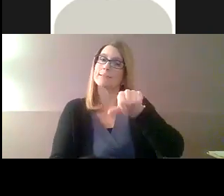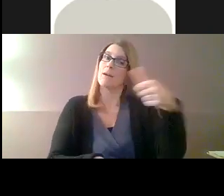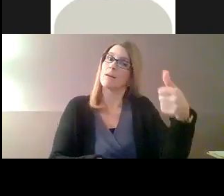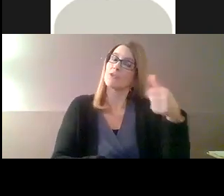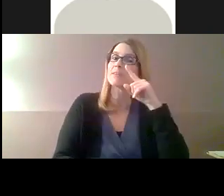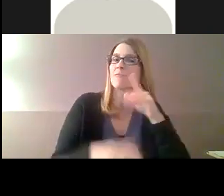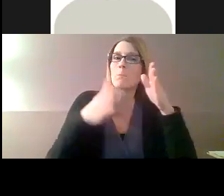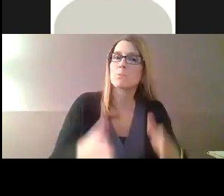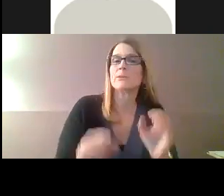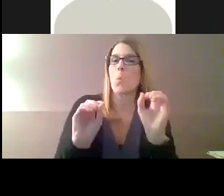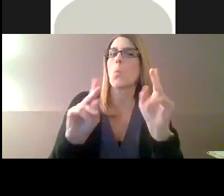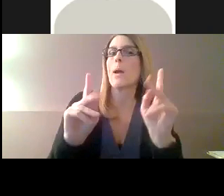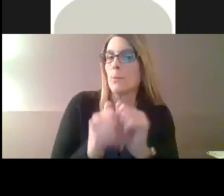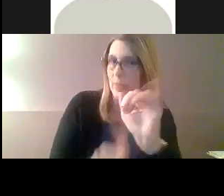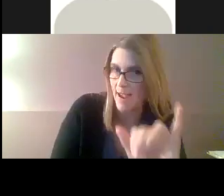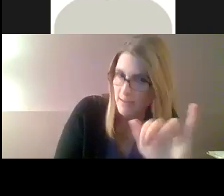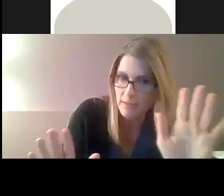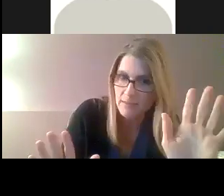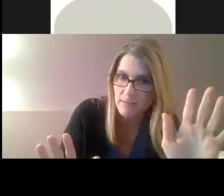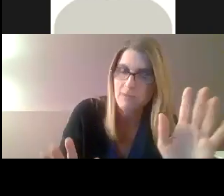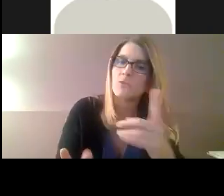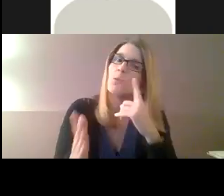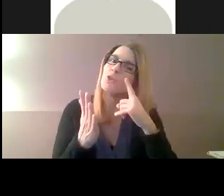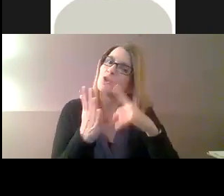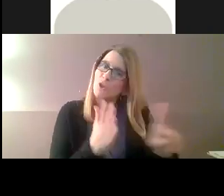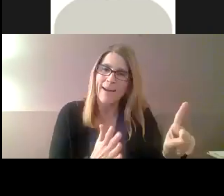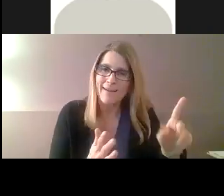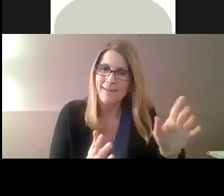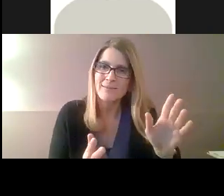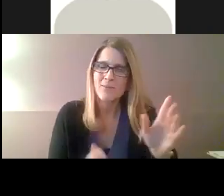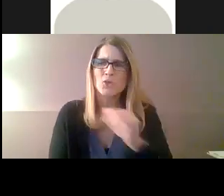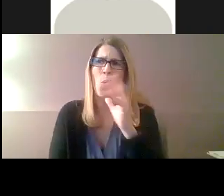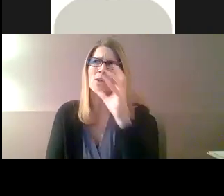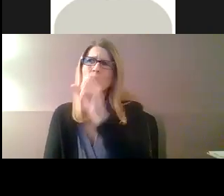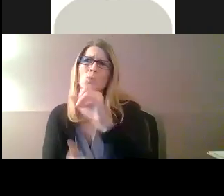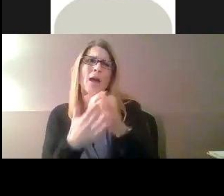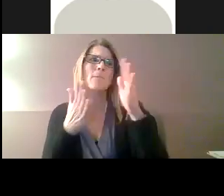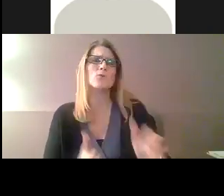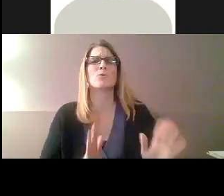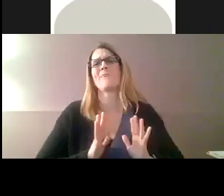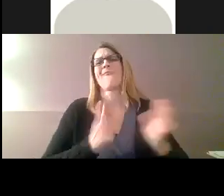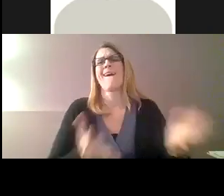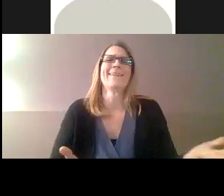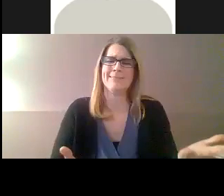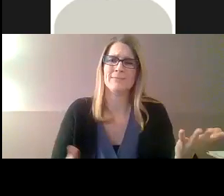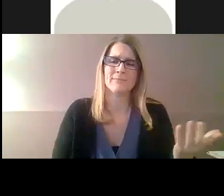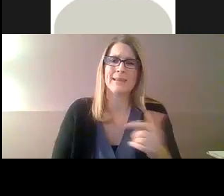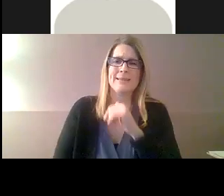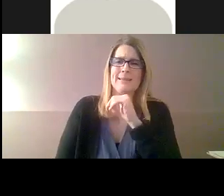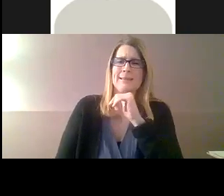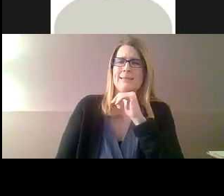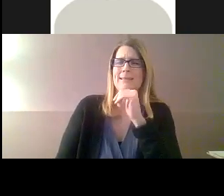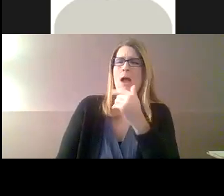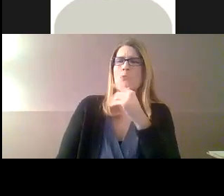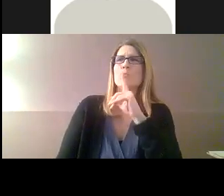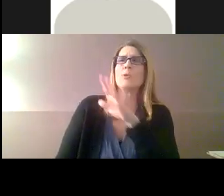other options that you can use as long as the other individual, deaf individual is okay with that. So don't assume that they'll